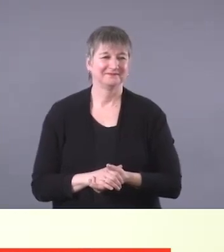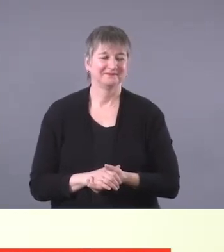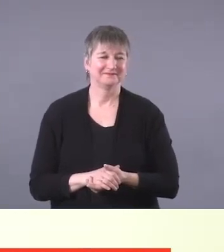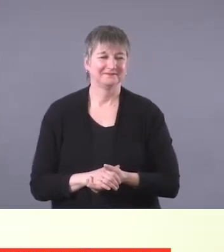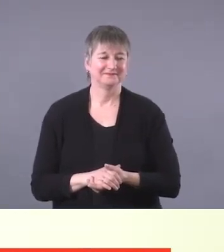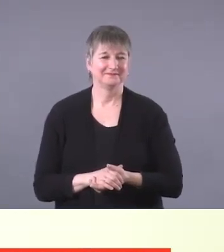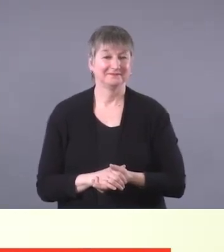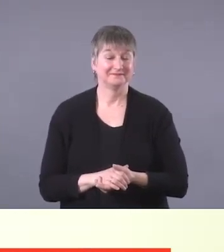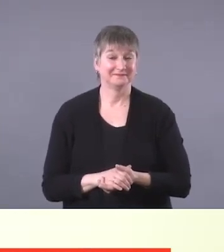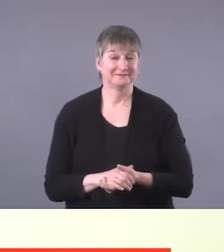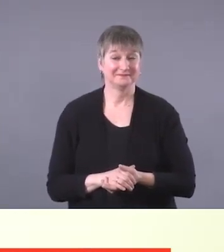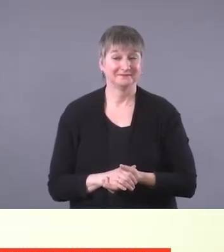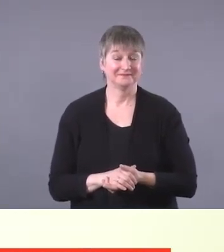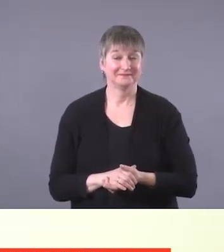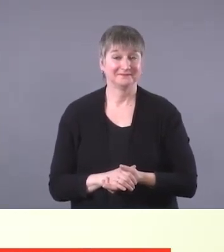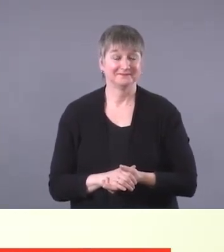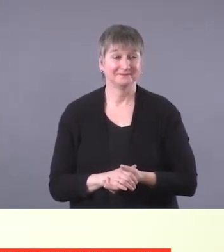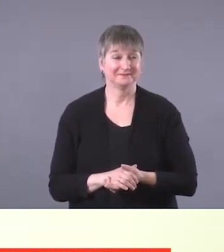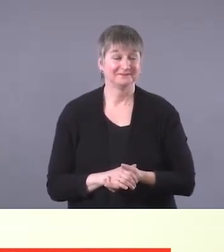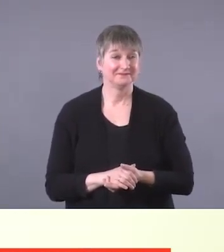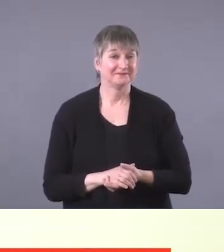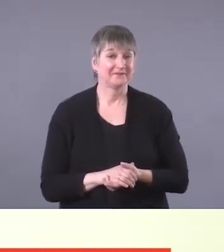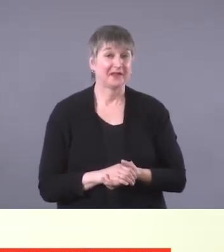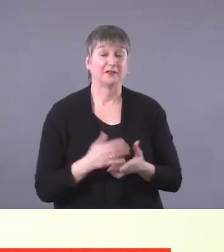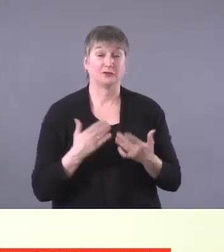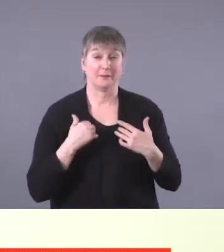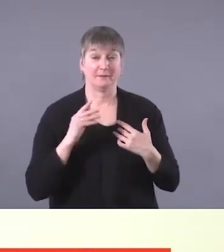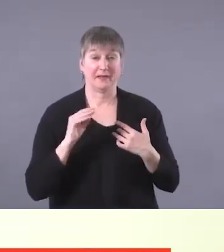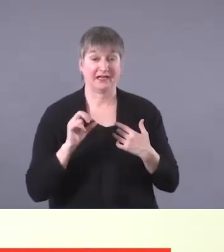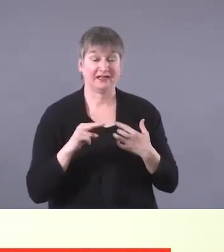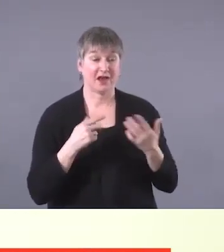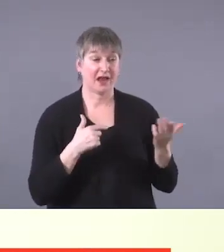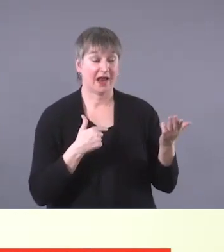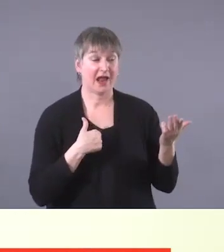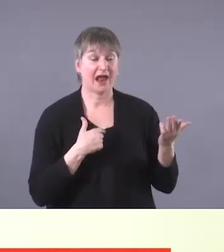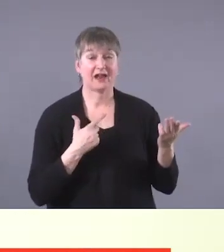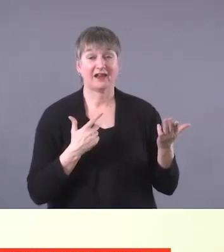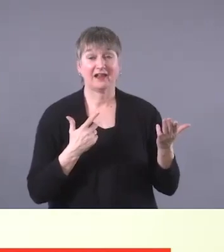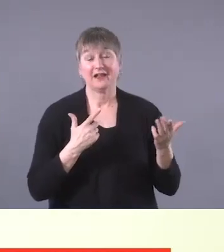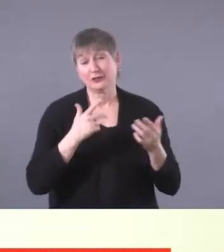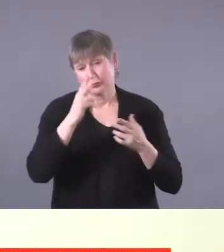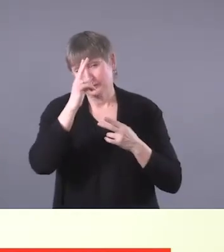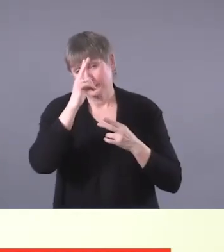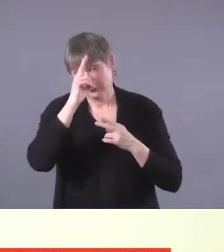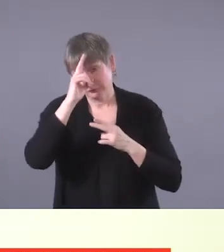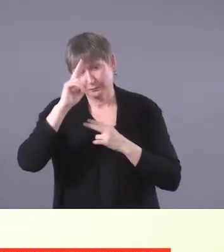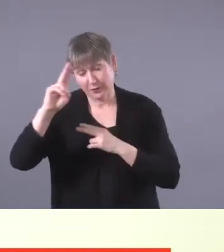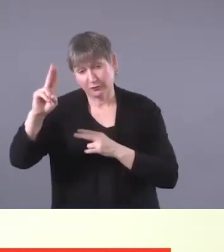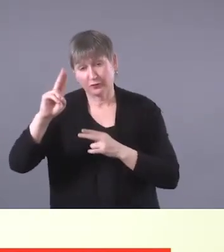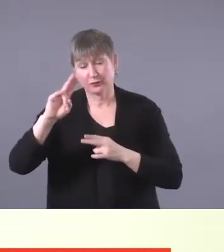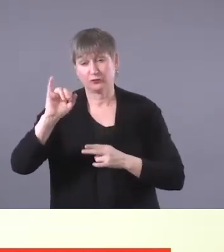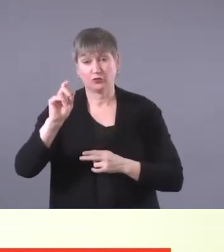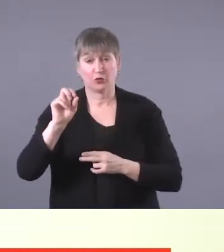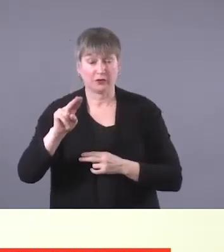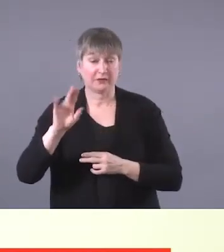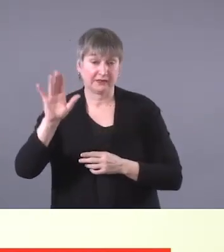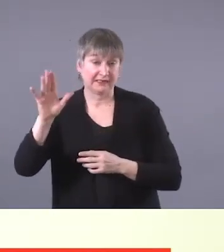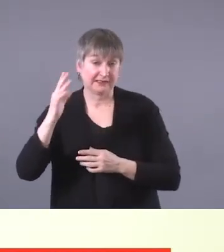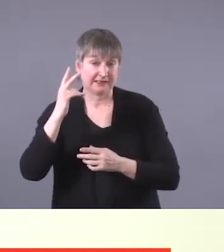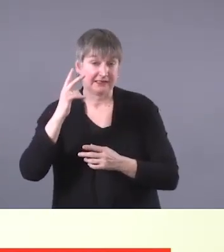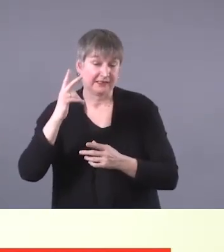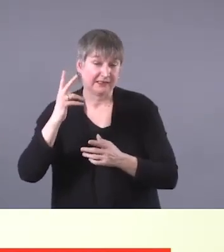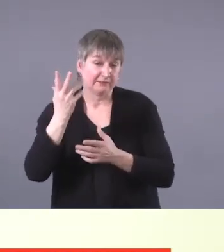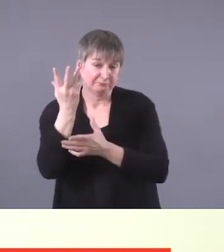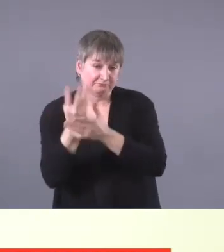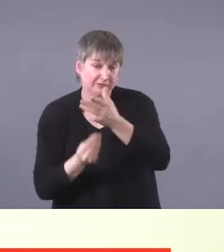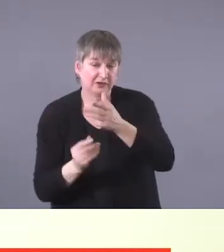Should I? Yeah. Okay. So I, I'm just going to quickly say that in, in the spirit of Jordan's memory, Jordan's principle is developed to ensure that